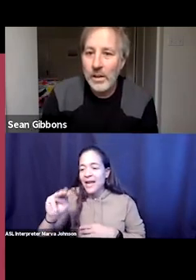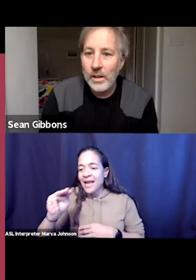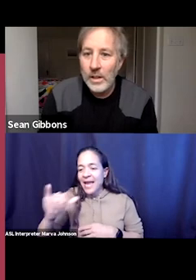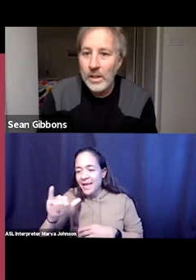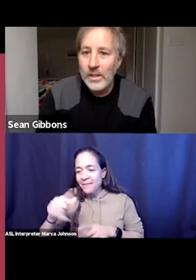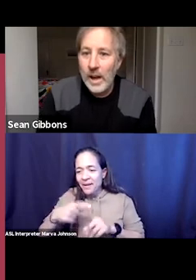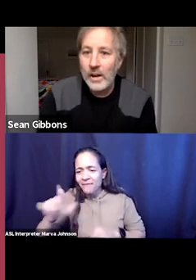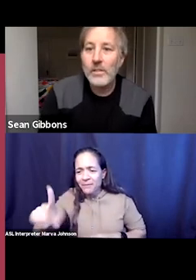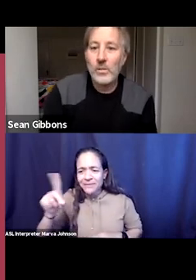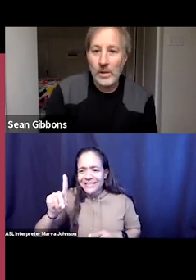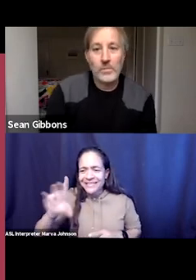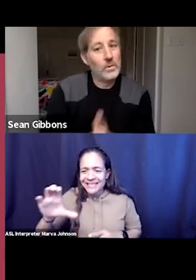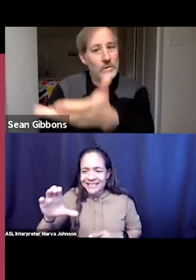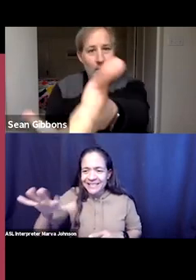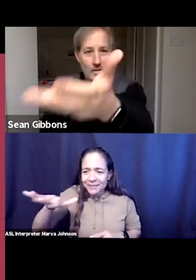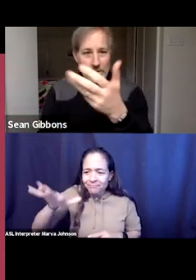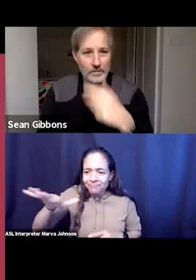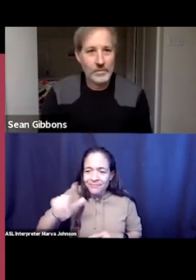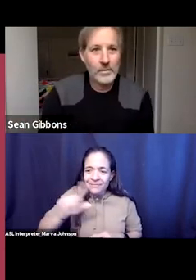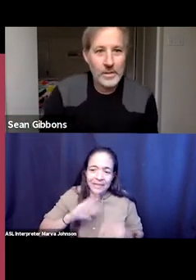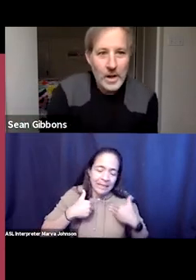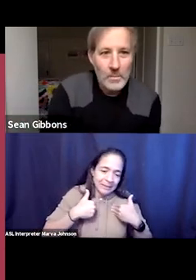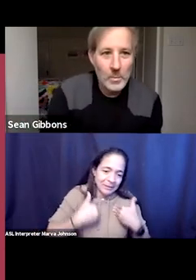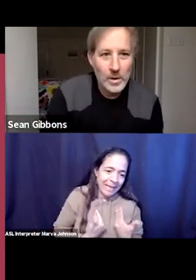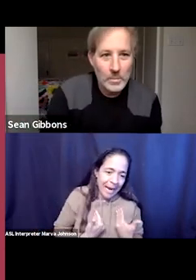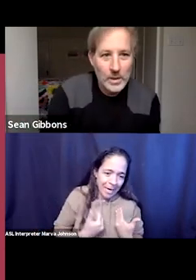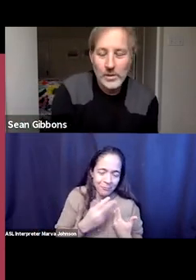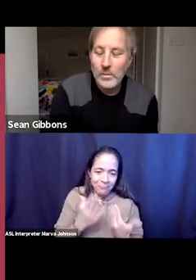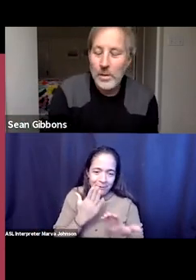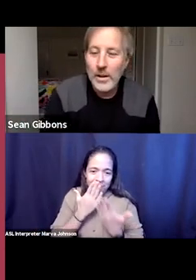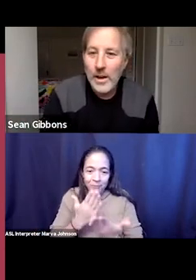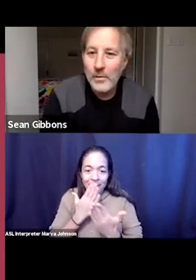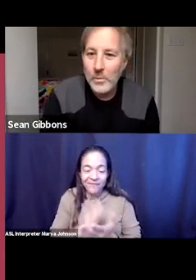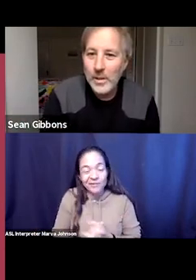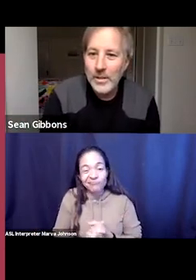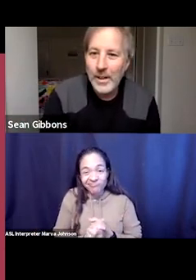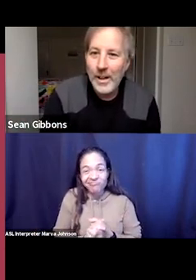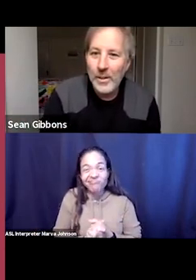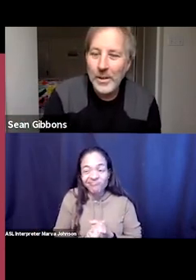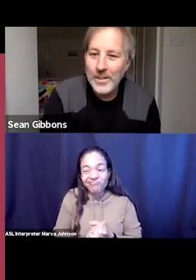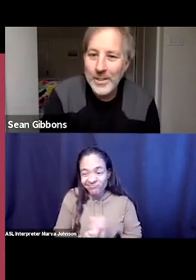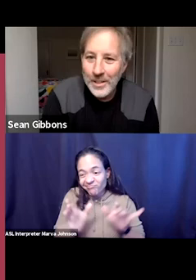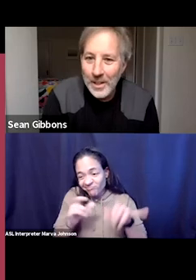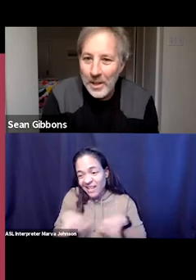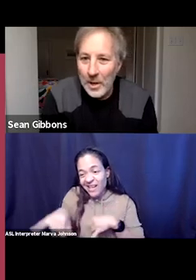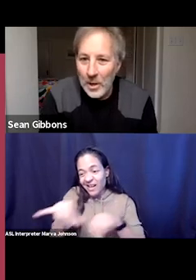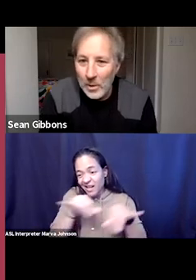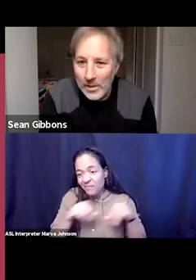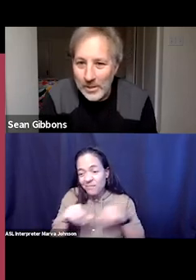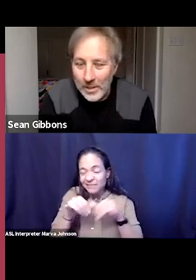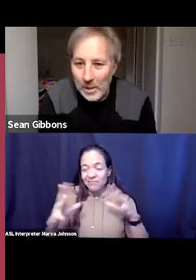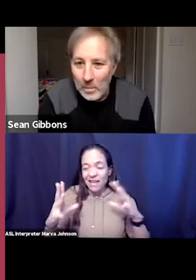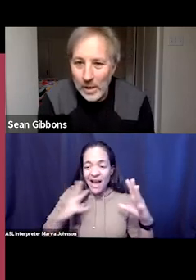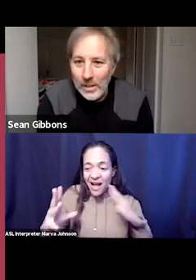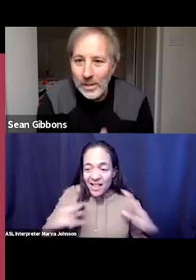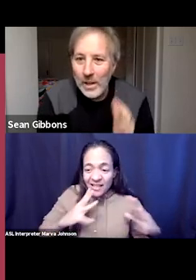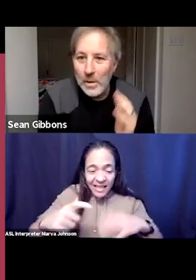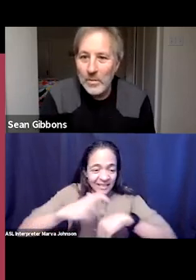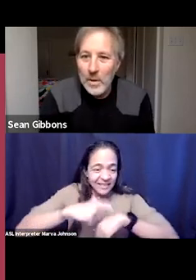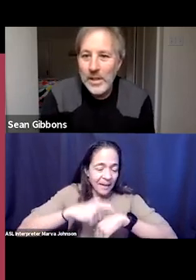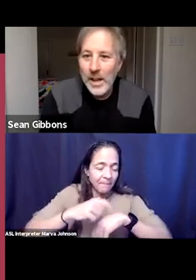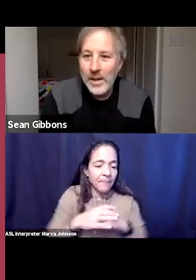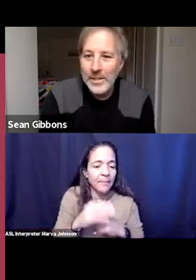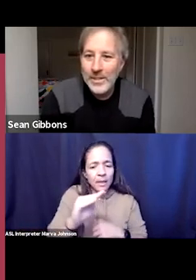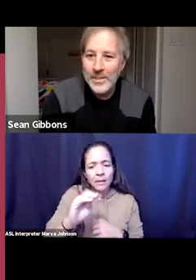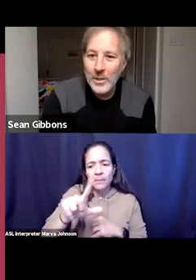dc area tired and grateful that is a common way to be just about now as we hit the holiday season who else is here melinda